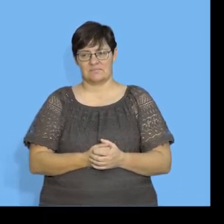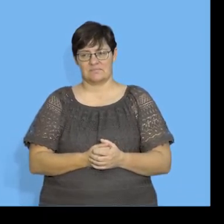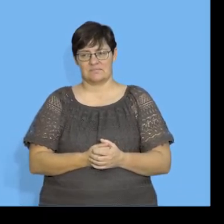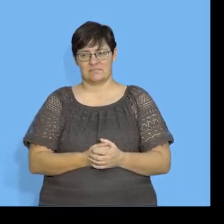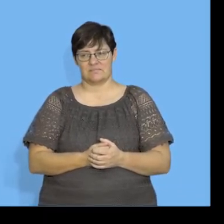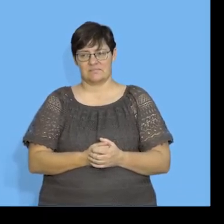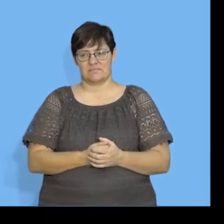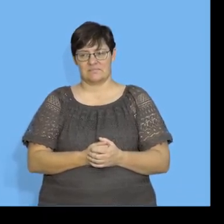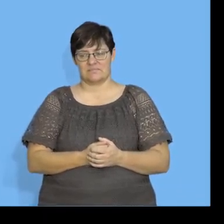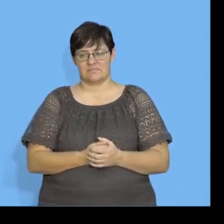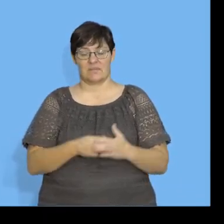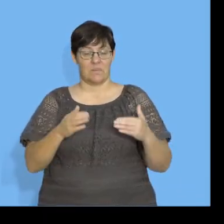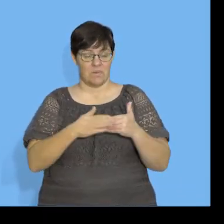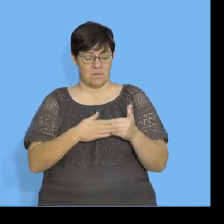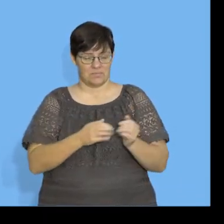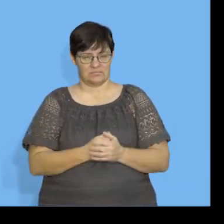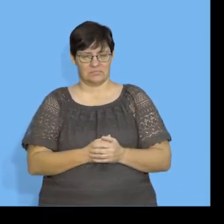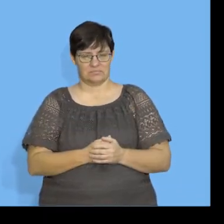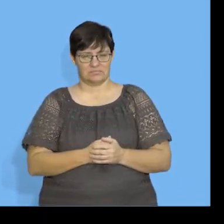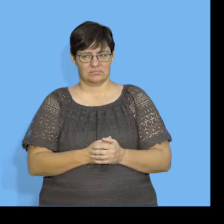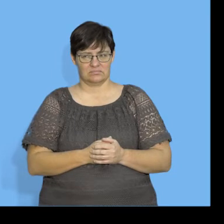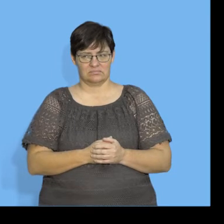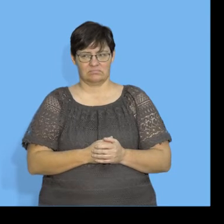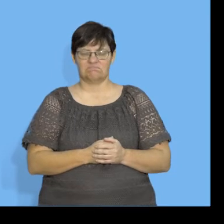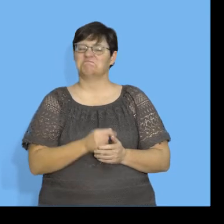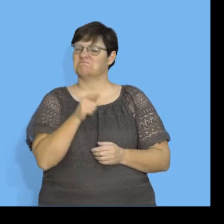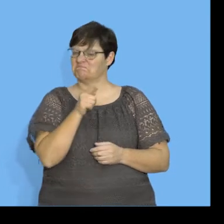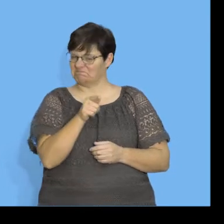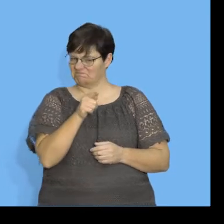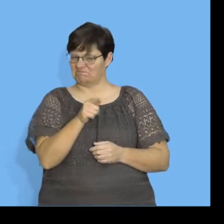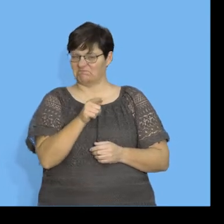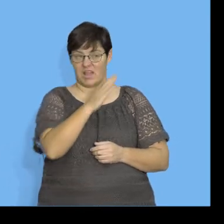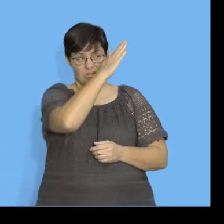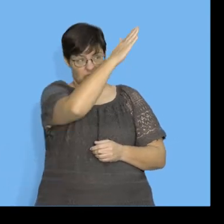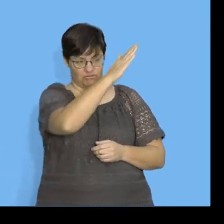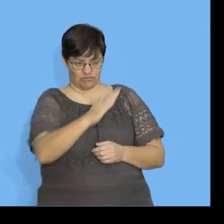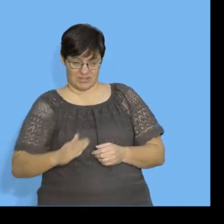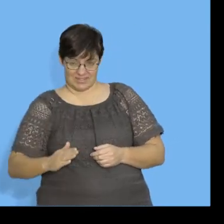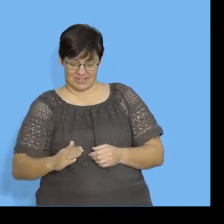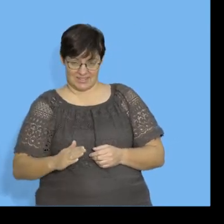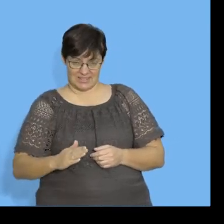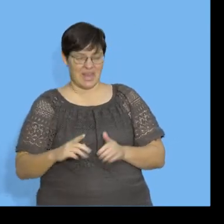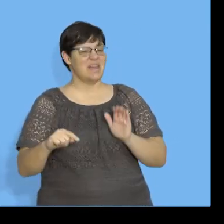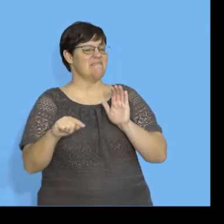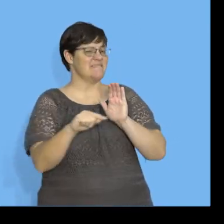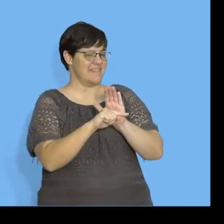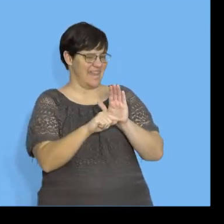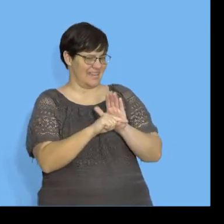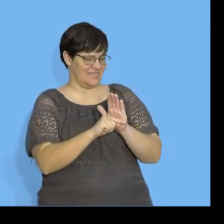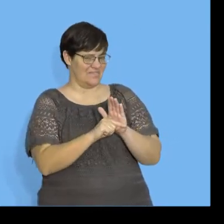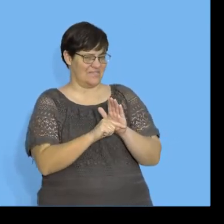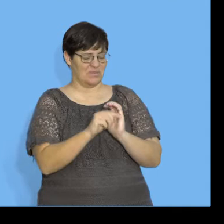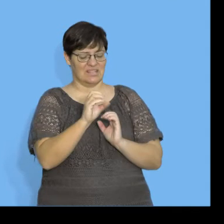Now, let's look at more. What about this? So, I can draw a straight line, but with a negative